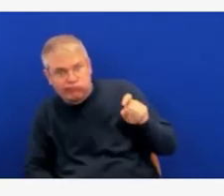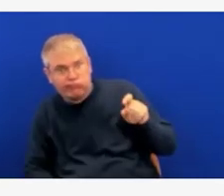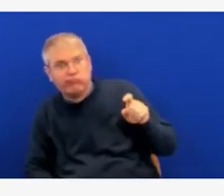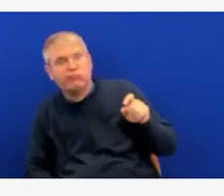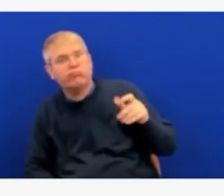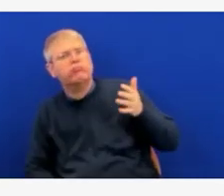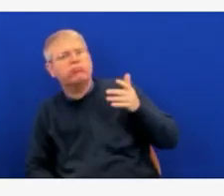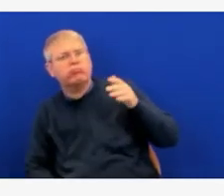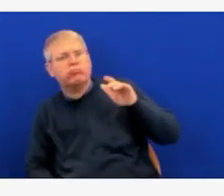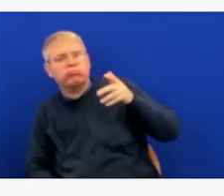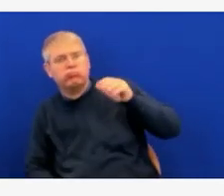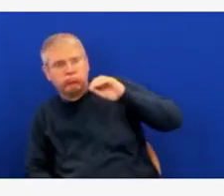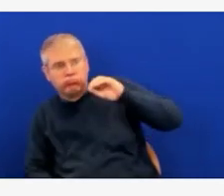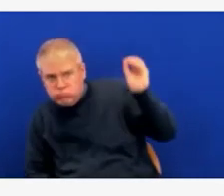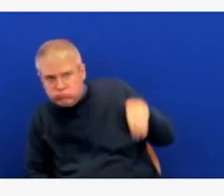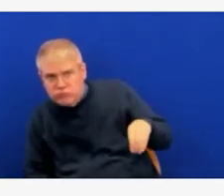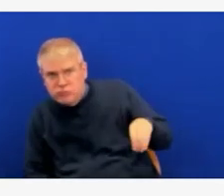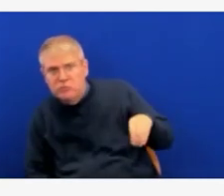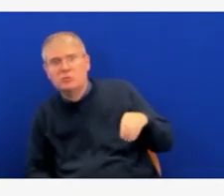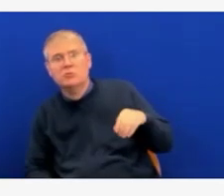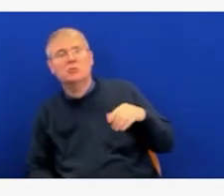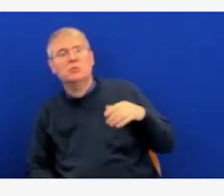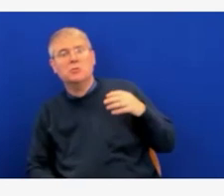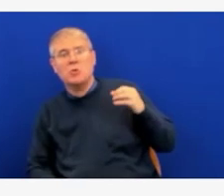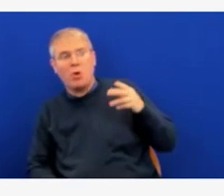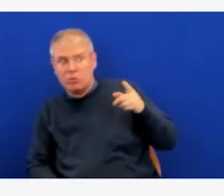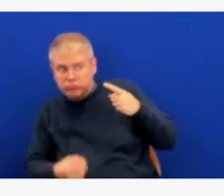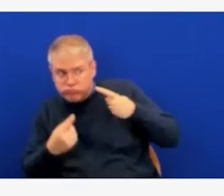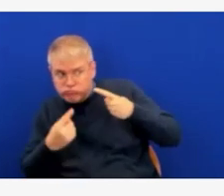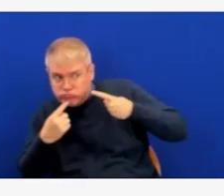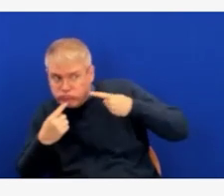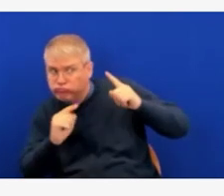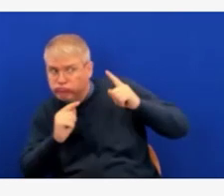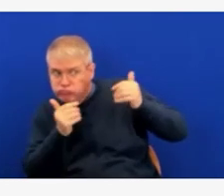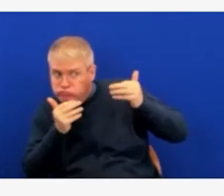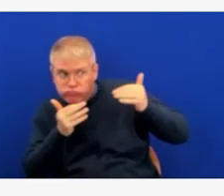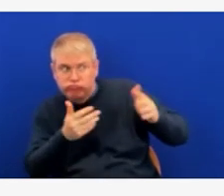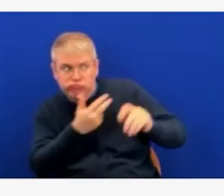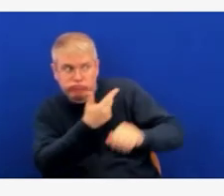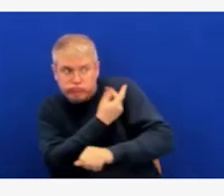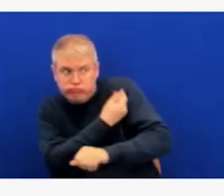Great questions. Sarah Leeds, do you want to wrap both of those into one response?